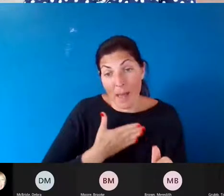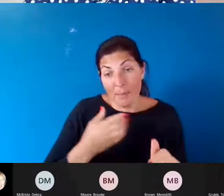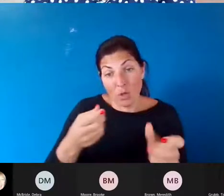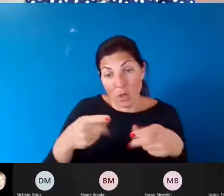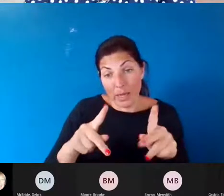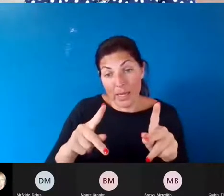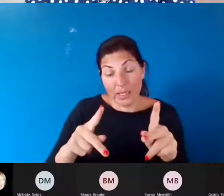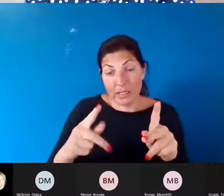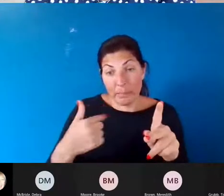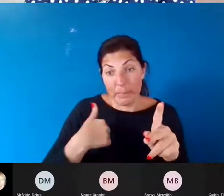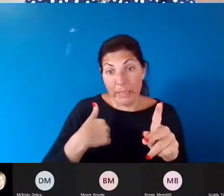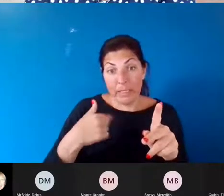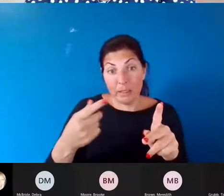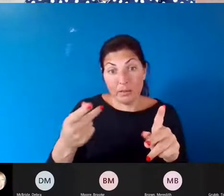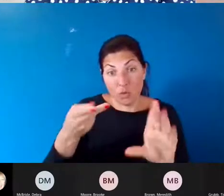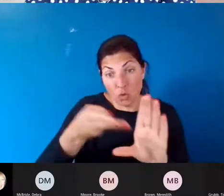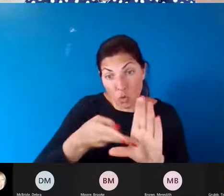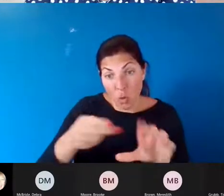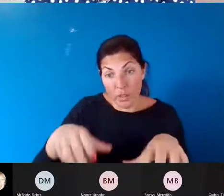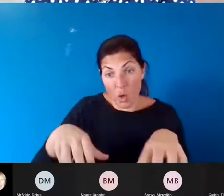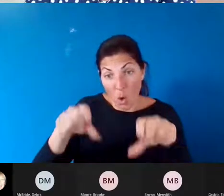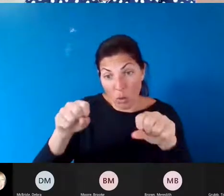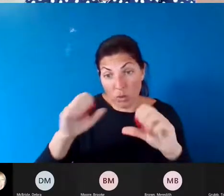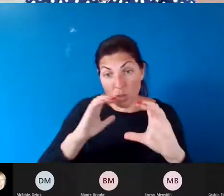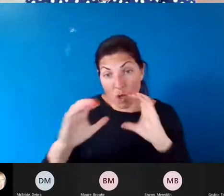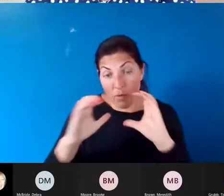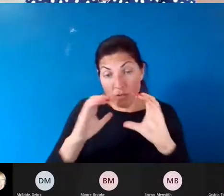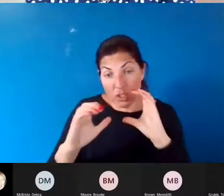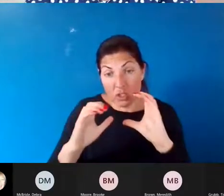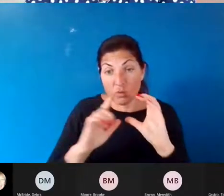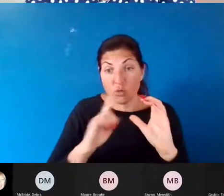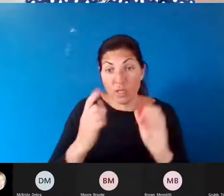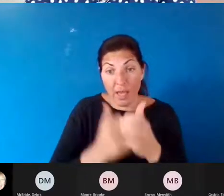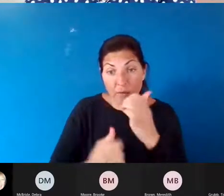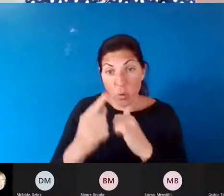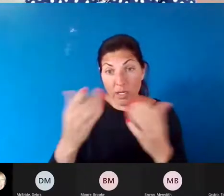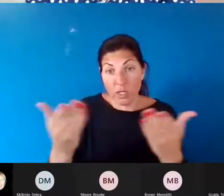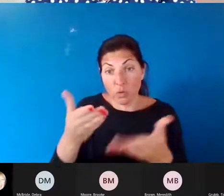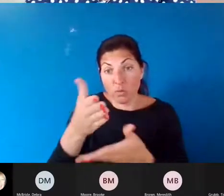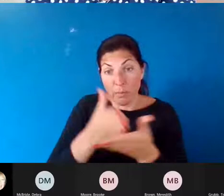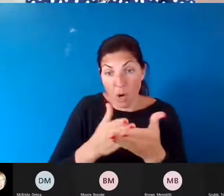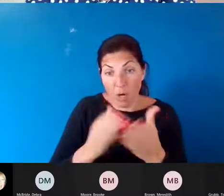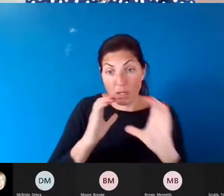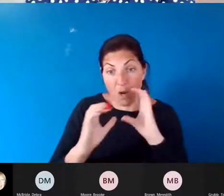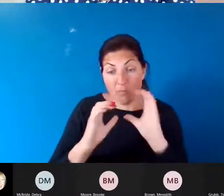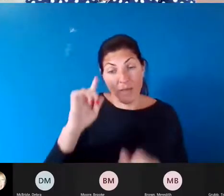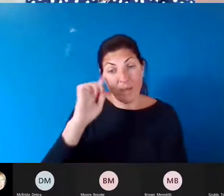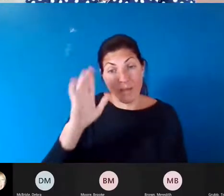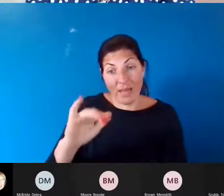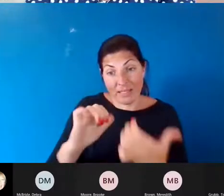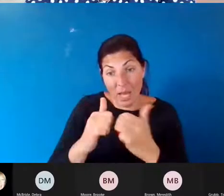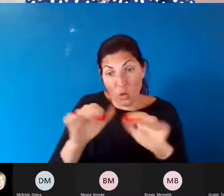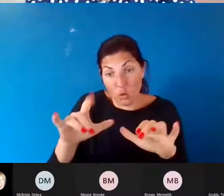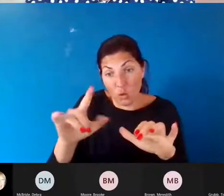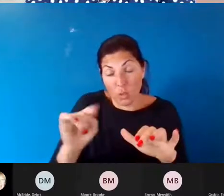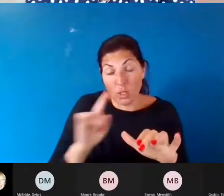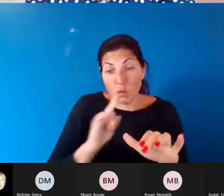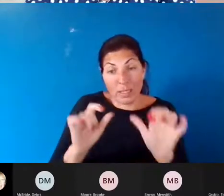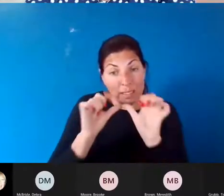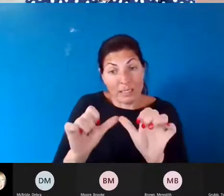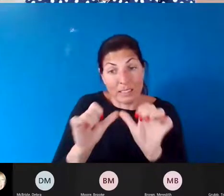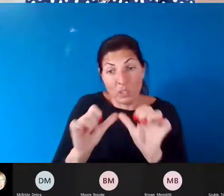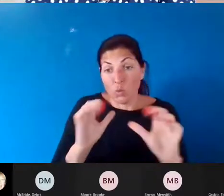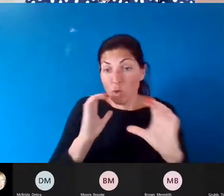conversation. I'm grateful to all of you who are here, who are part of this conversation. I think that's how one does it. I think one does it by keeping